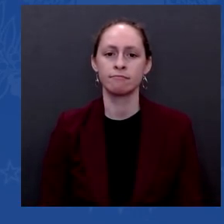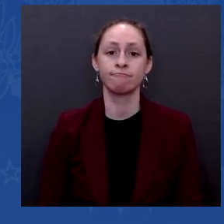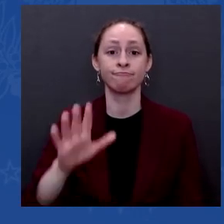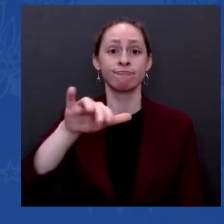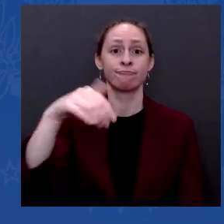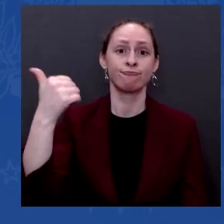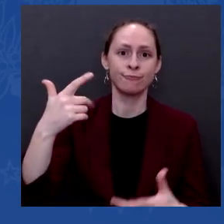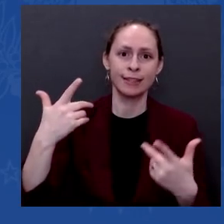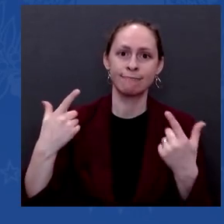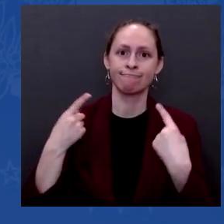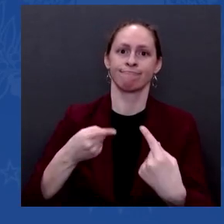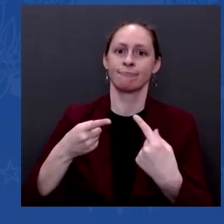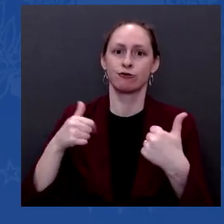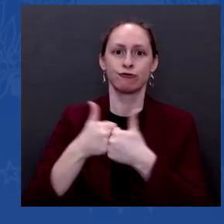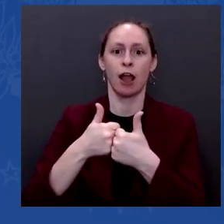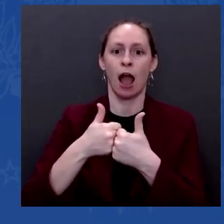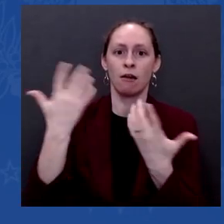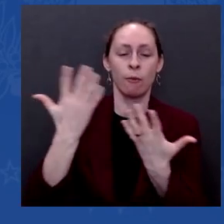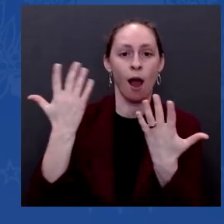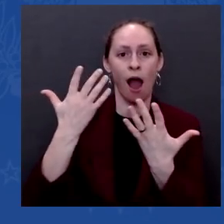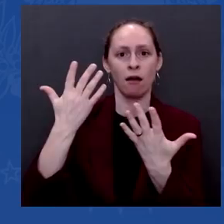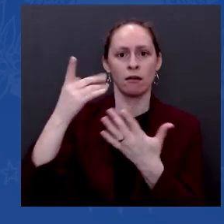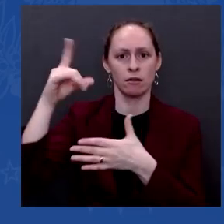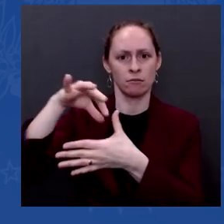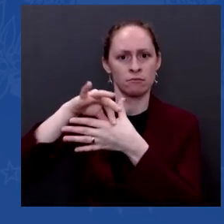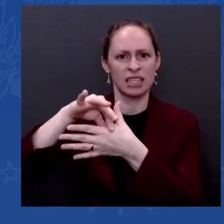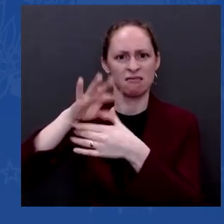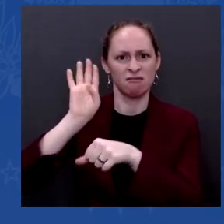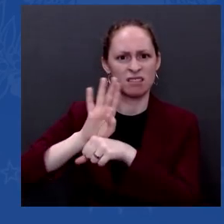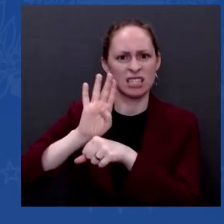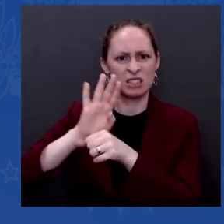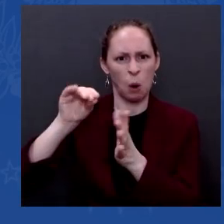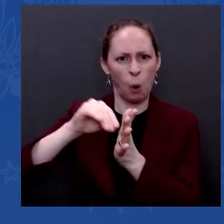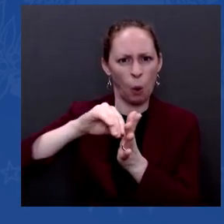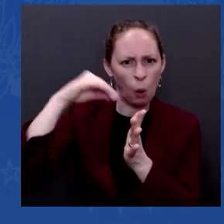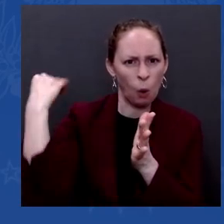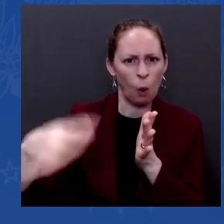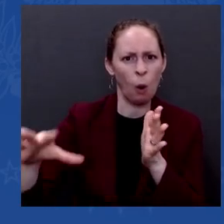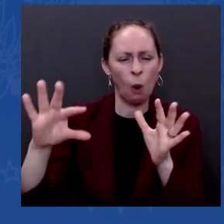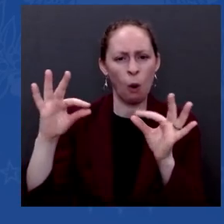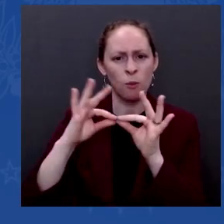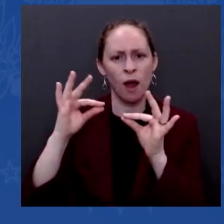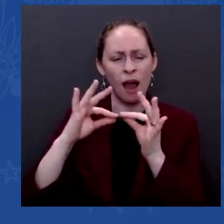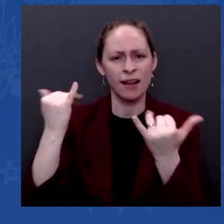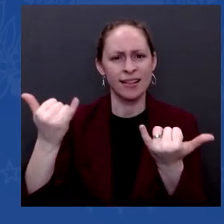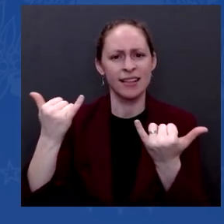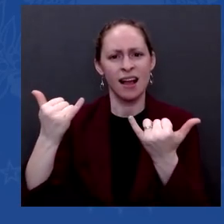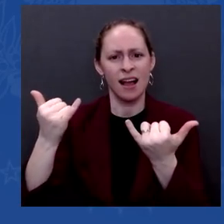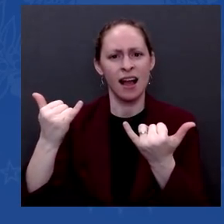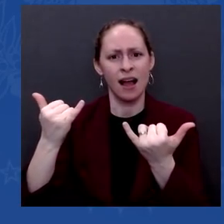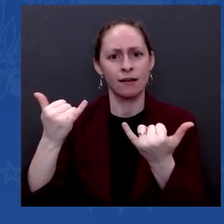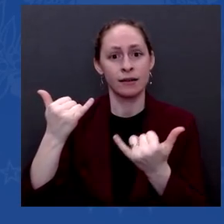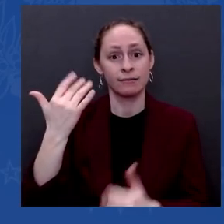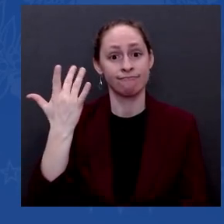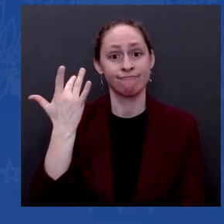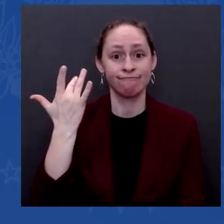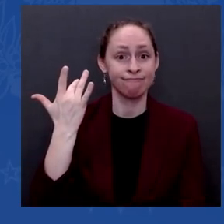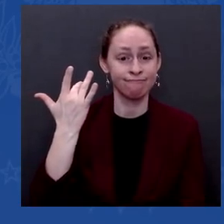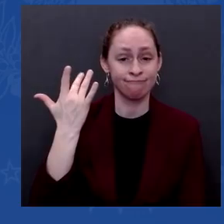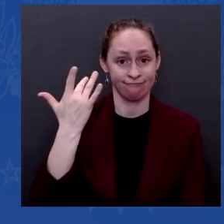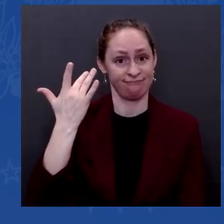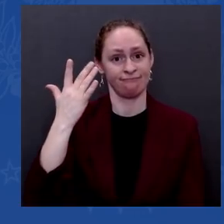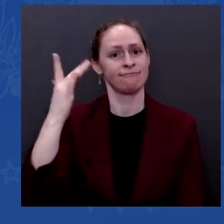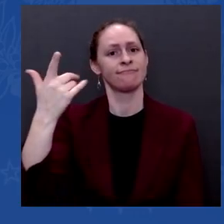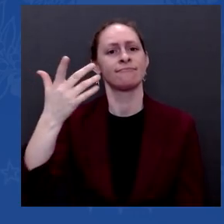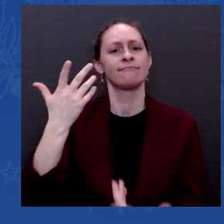folks out there that are the ones that are — we've got the big four controlling it all. And so you're going to see more and more — we're going to